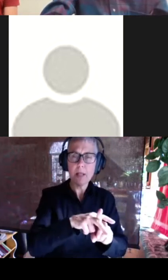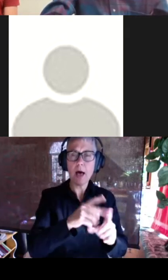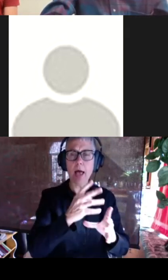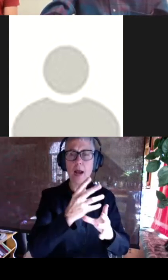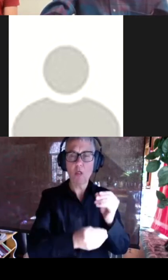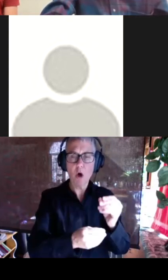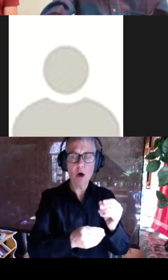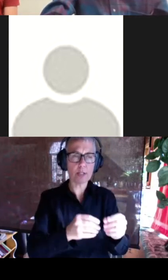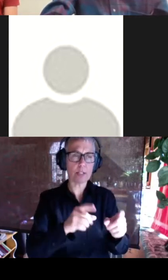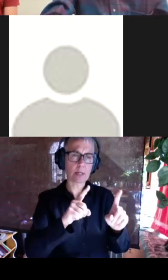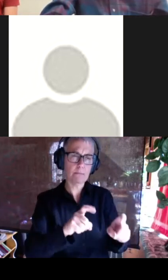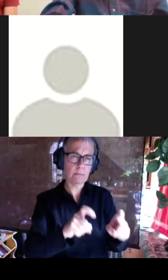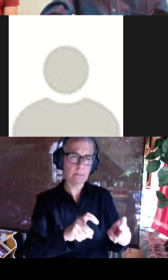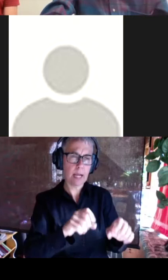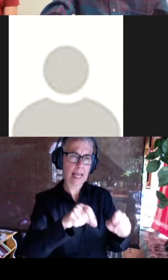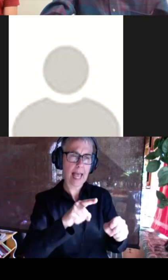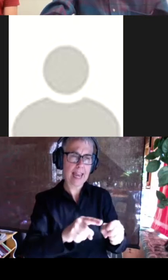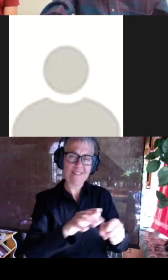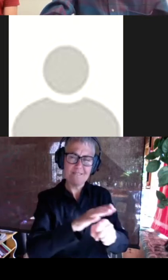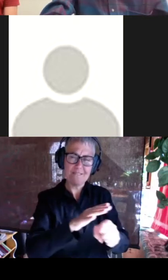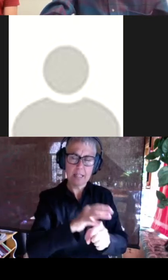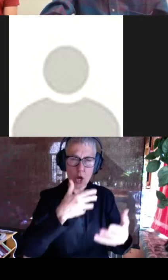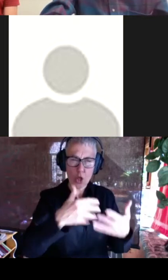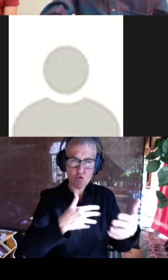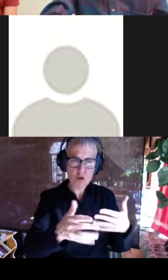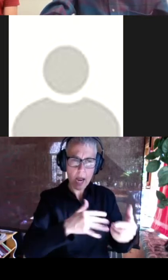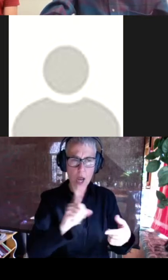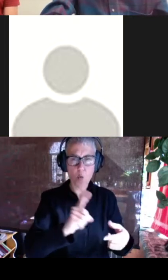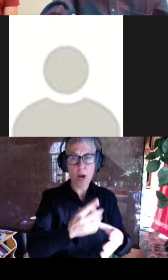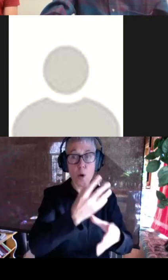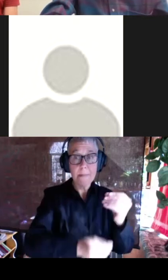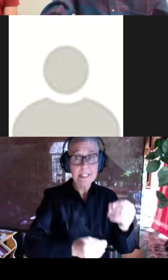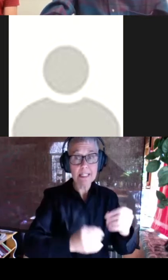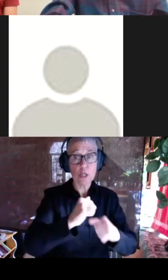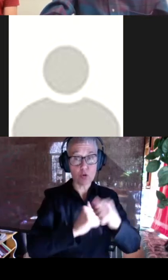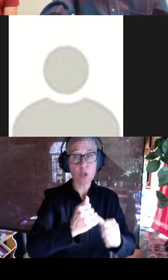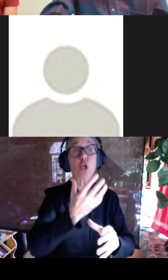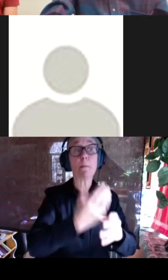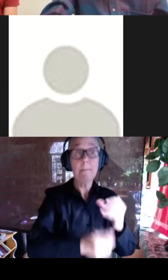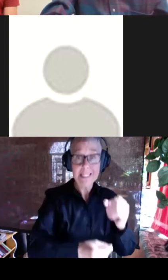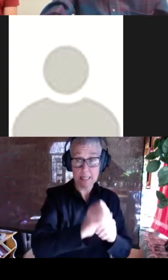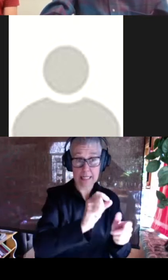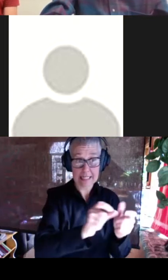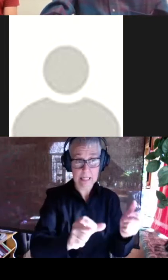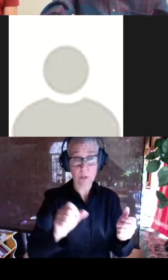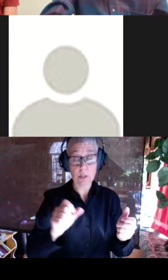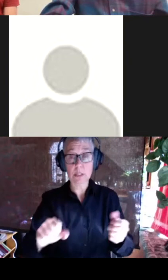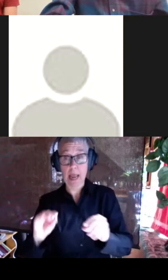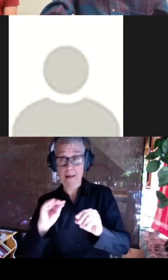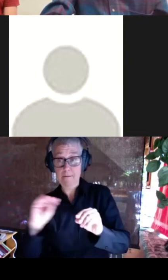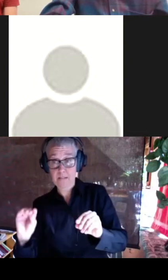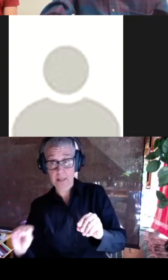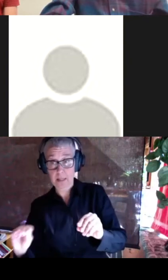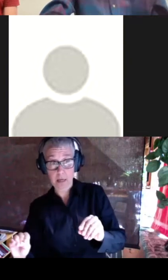in this gray region here of both missing sequence and structure in the output. And we also masked these